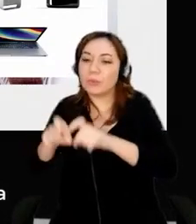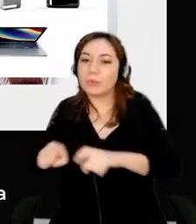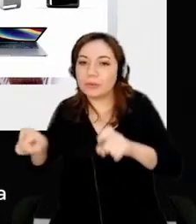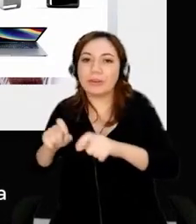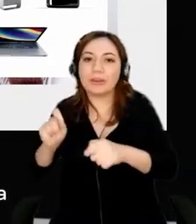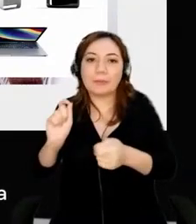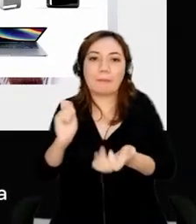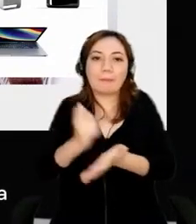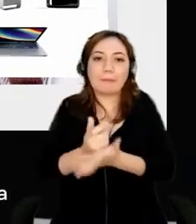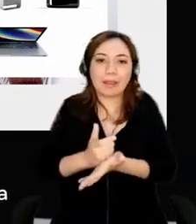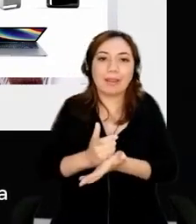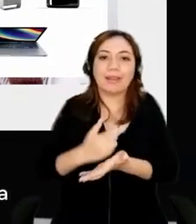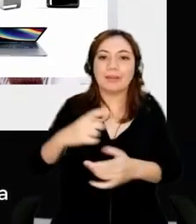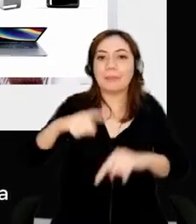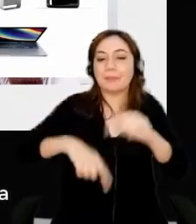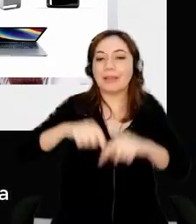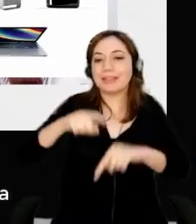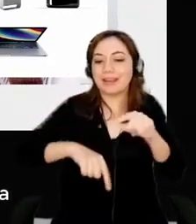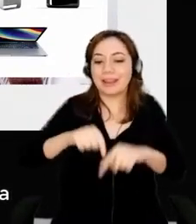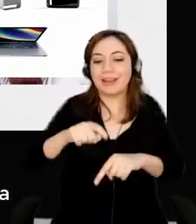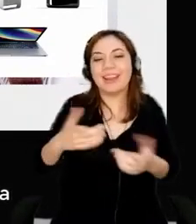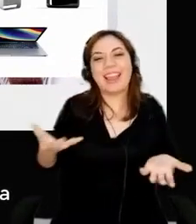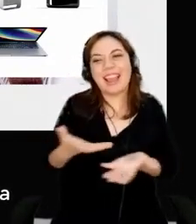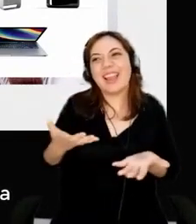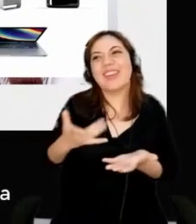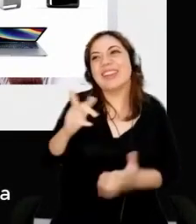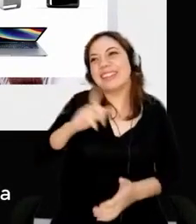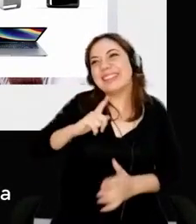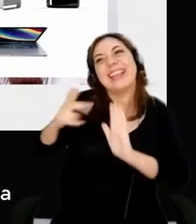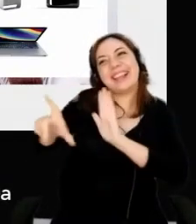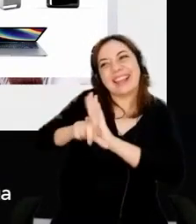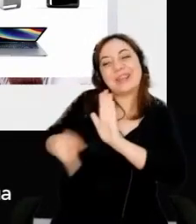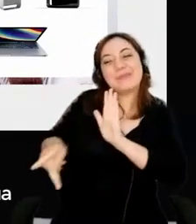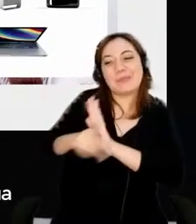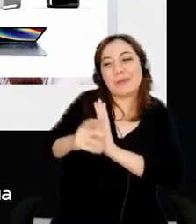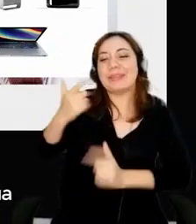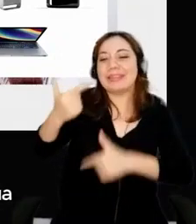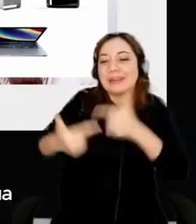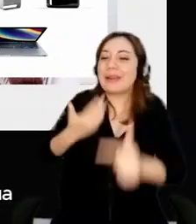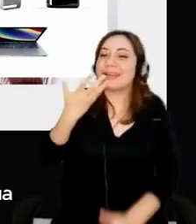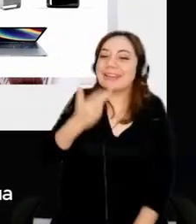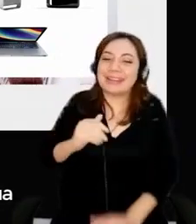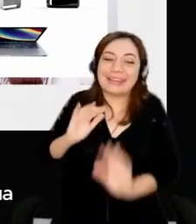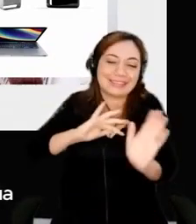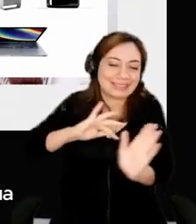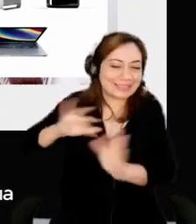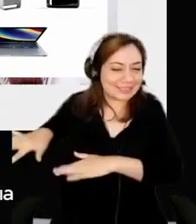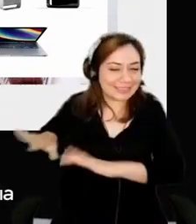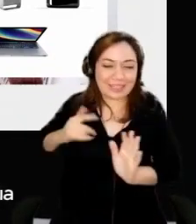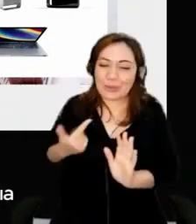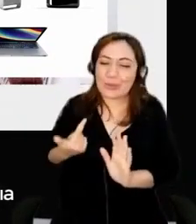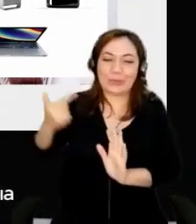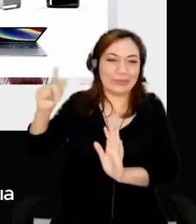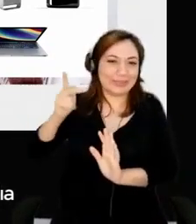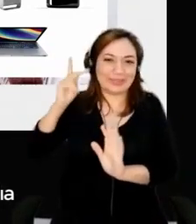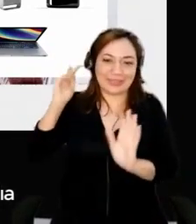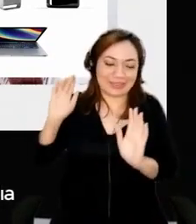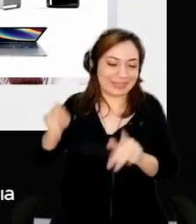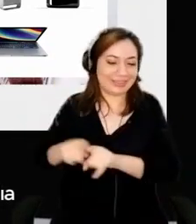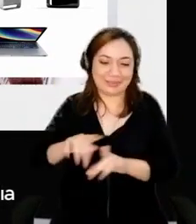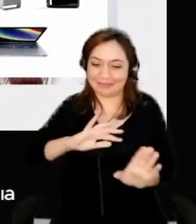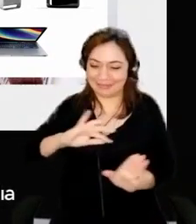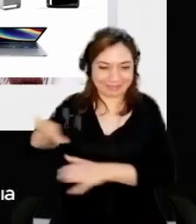heavy against child labor laws now. Yeah, I know. Exactly. Yeah. It was actually owned by the mob, but that's a whole other story. Anyhow.